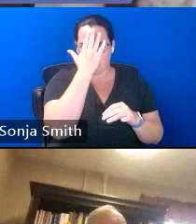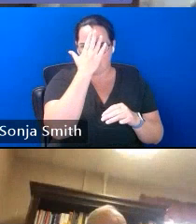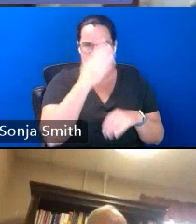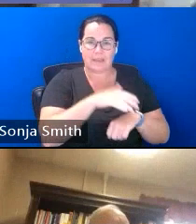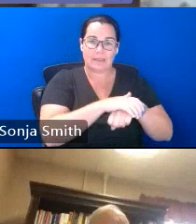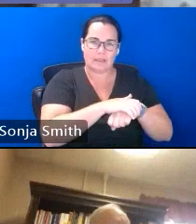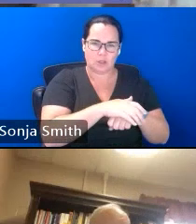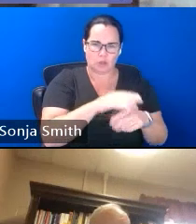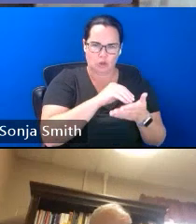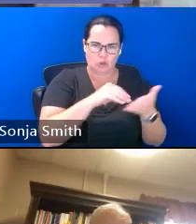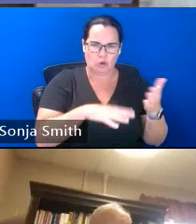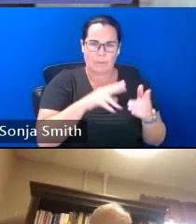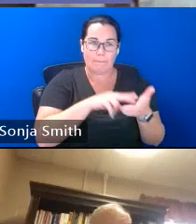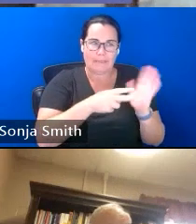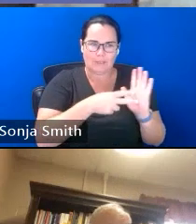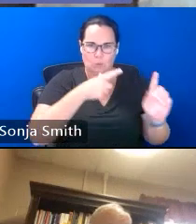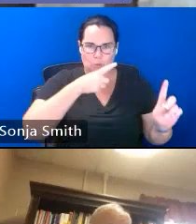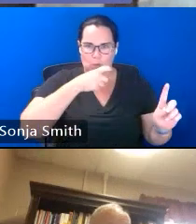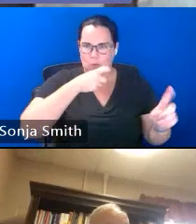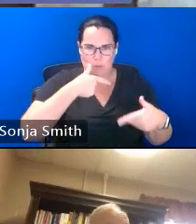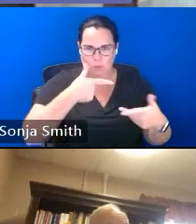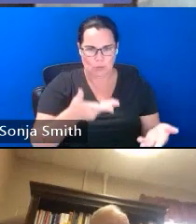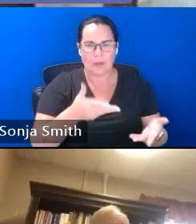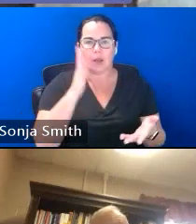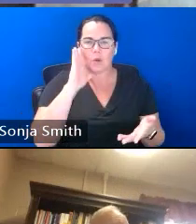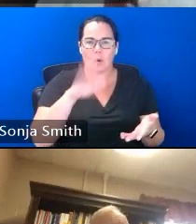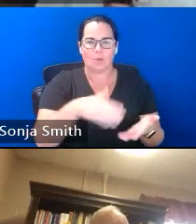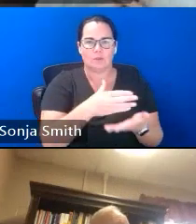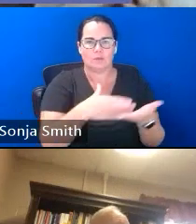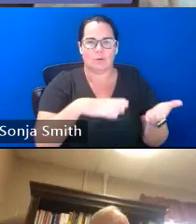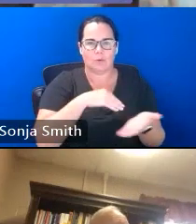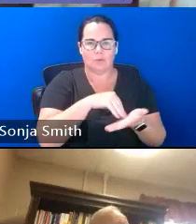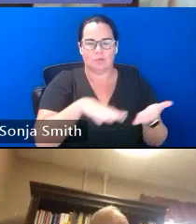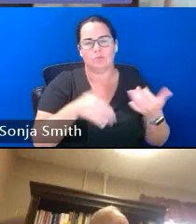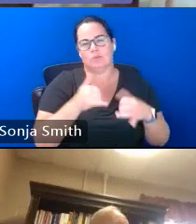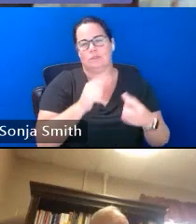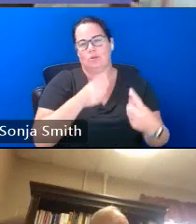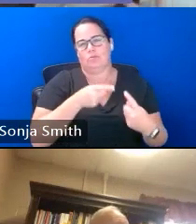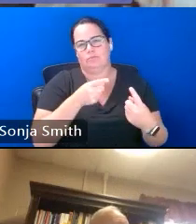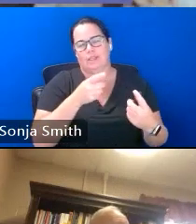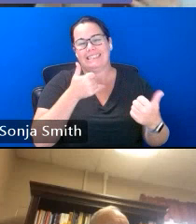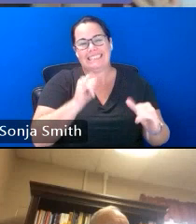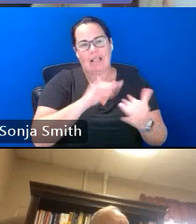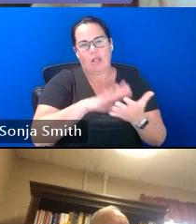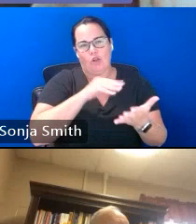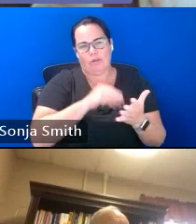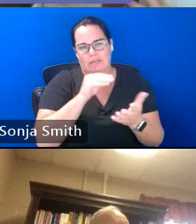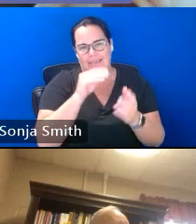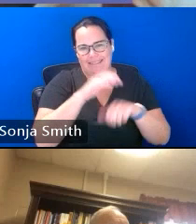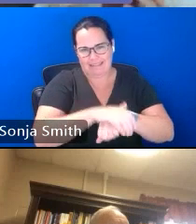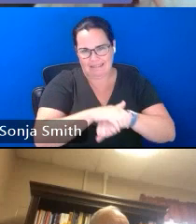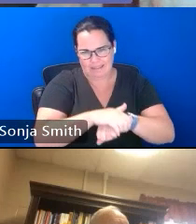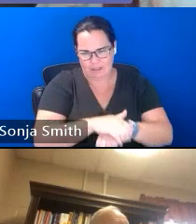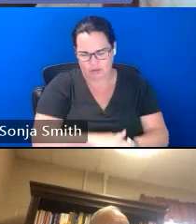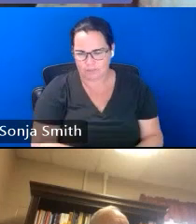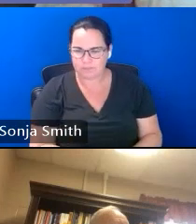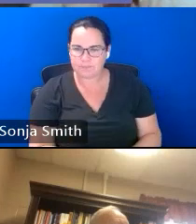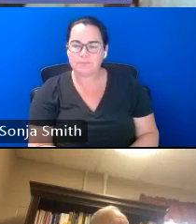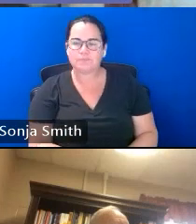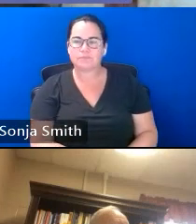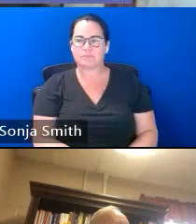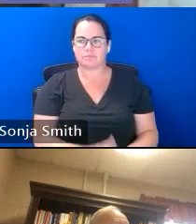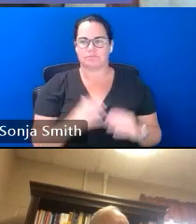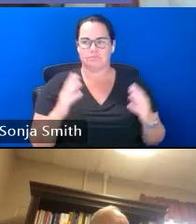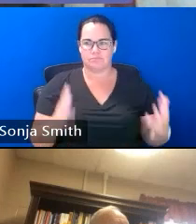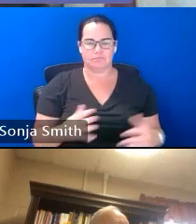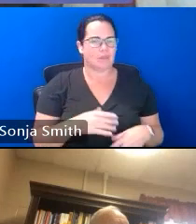that we may have students that we're working with who are english learners okay so let's talk about the difference between immigrant and migrant